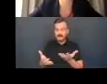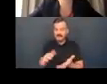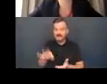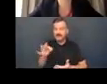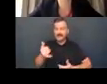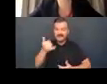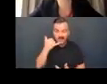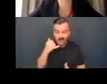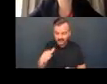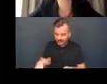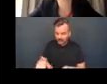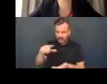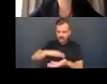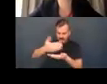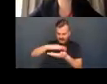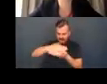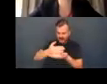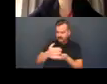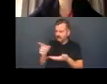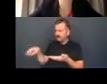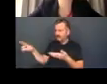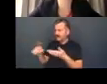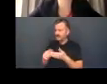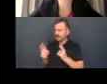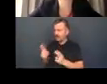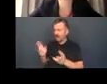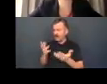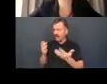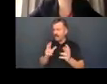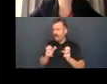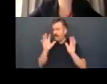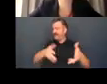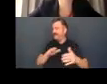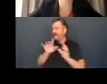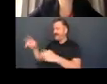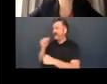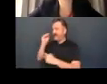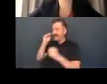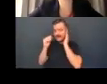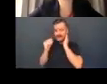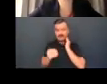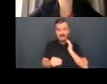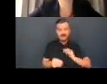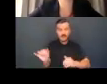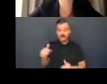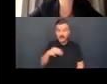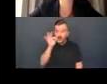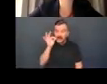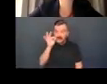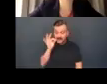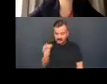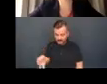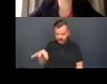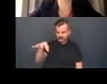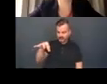and all this stuff that's thrown away in a frenzy to get out and get home. And weed. I mean, crazy stuff. And